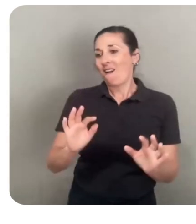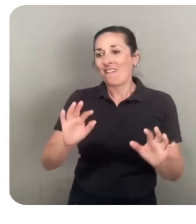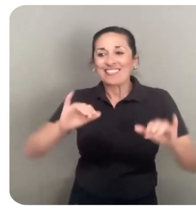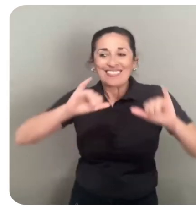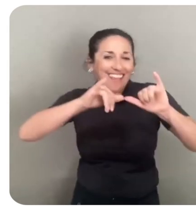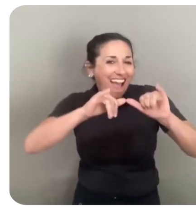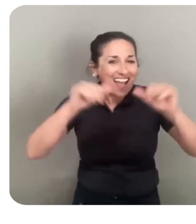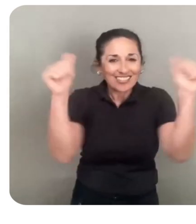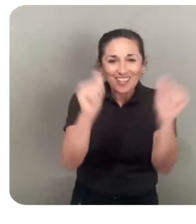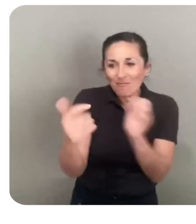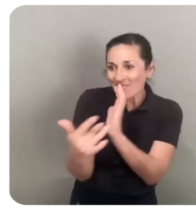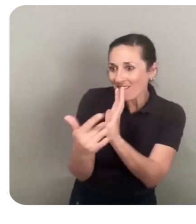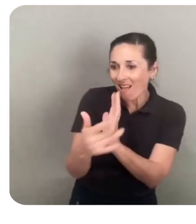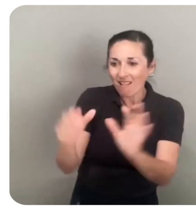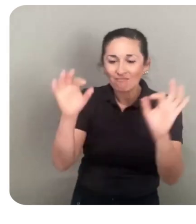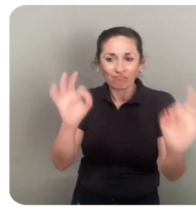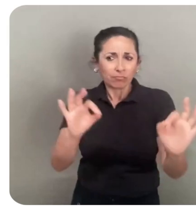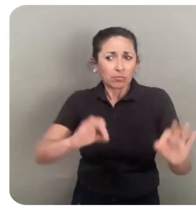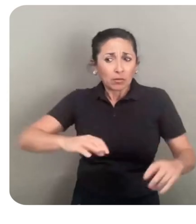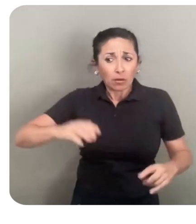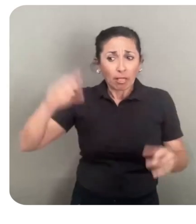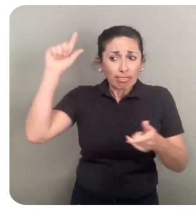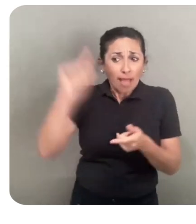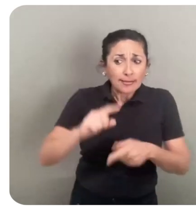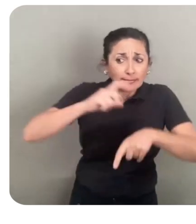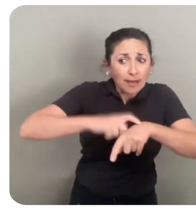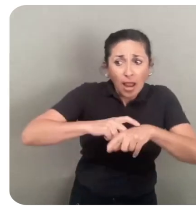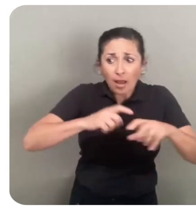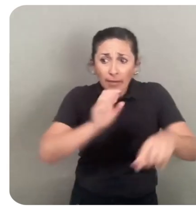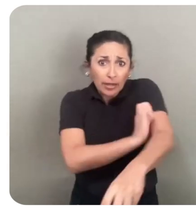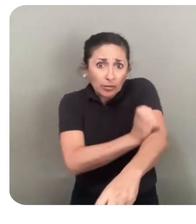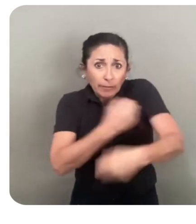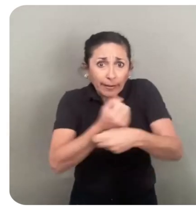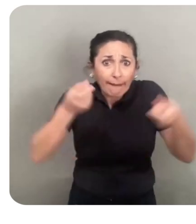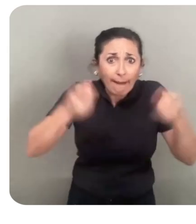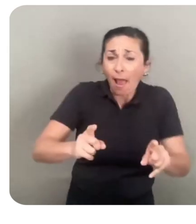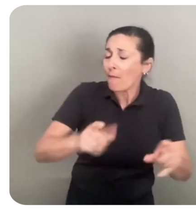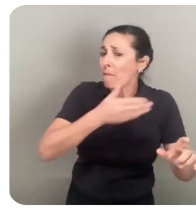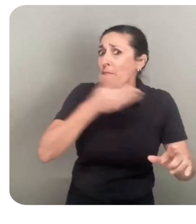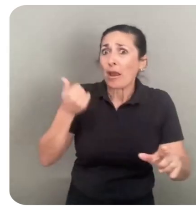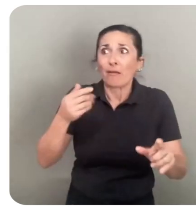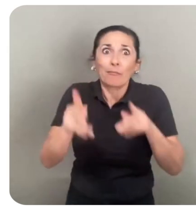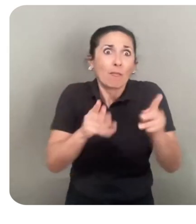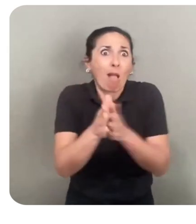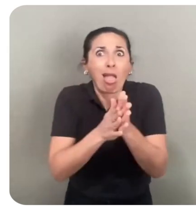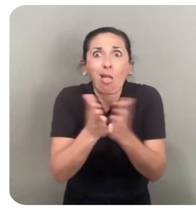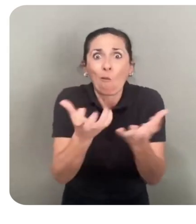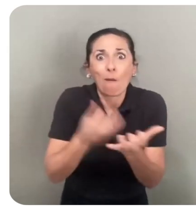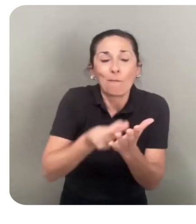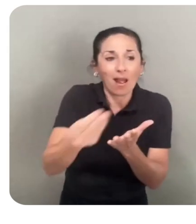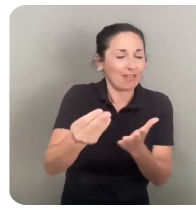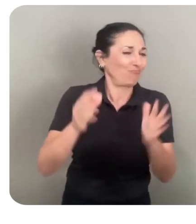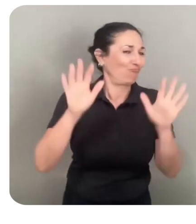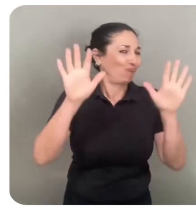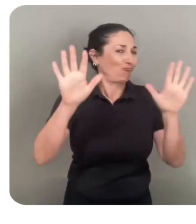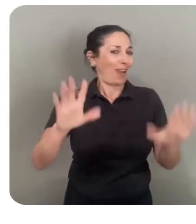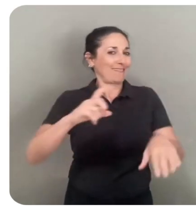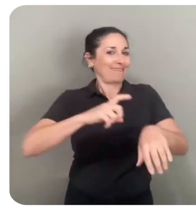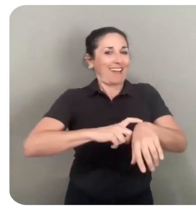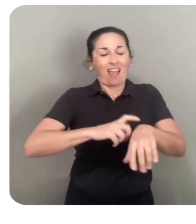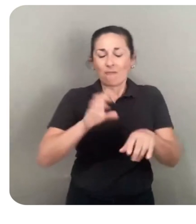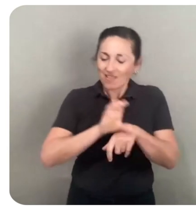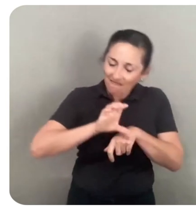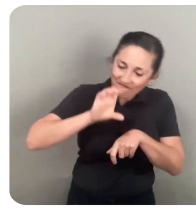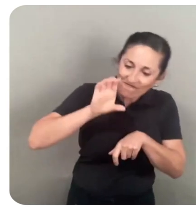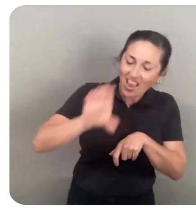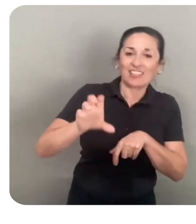The lower friction of the standalone headset drove better engagement and monetization. It was a great time to